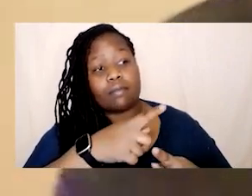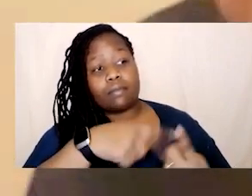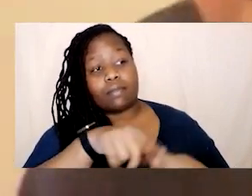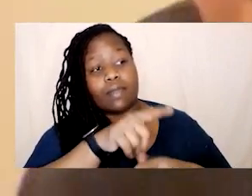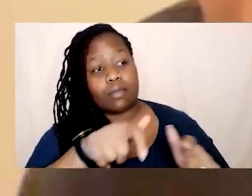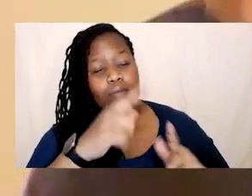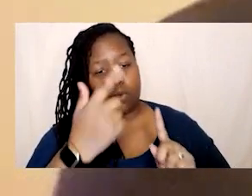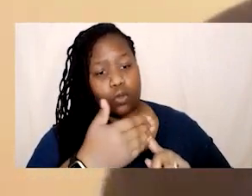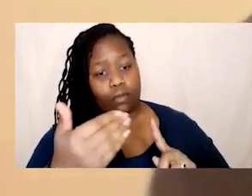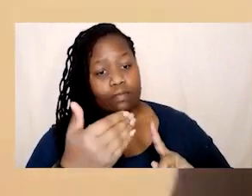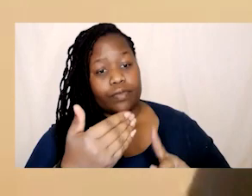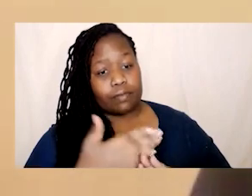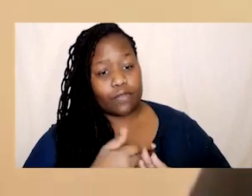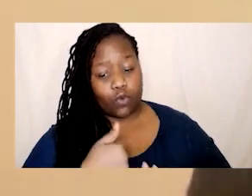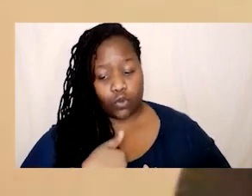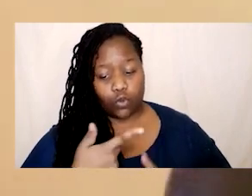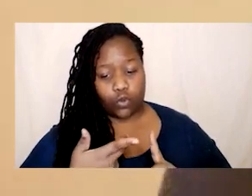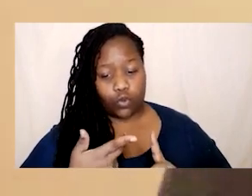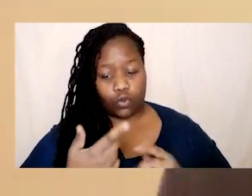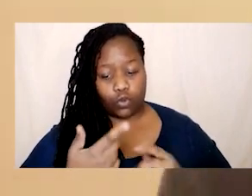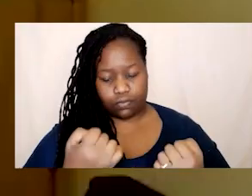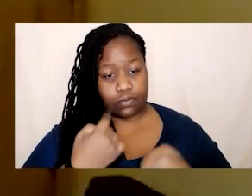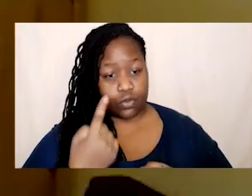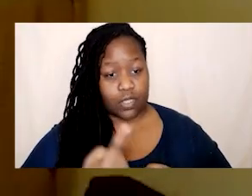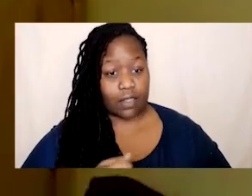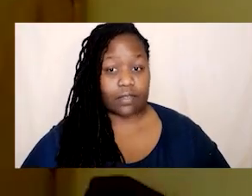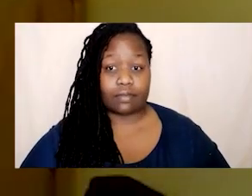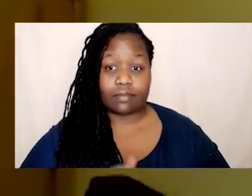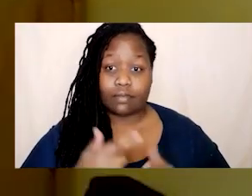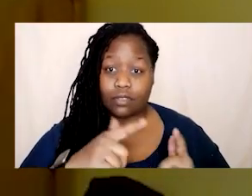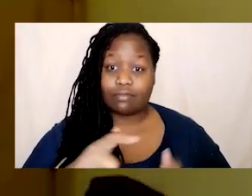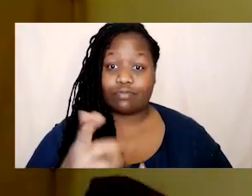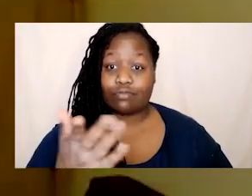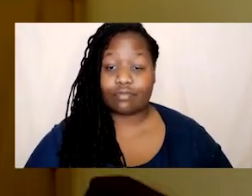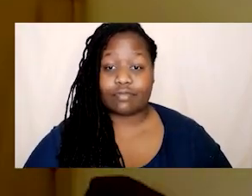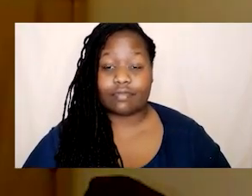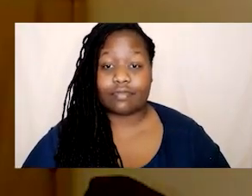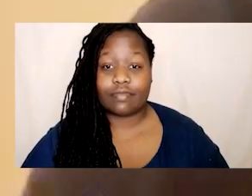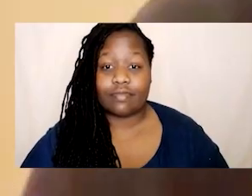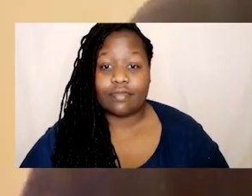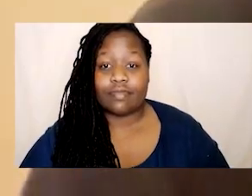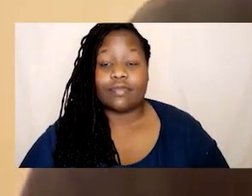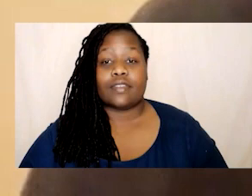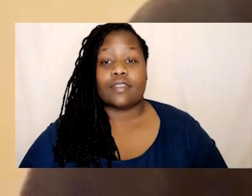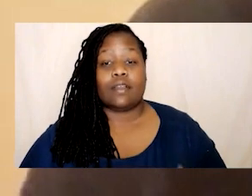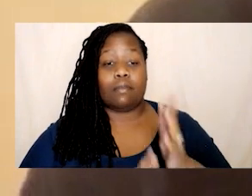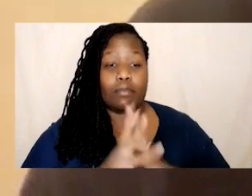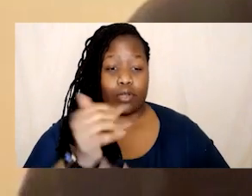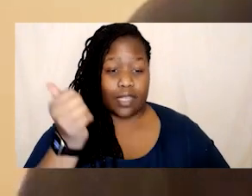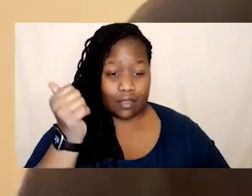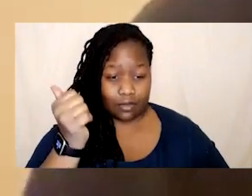um and then we're gone no no carry on but a bird out i mean